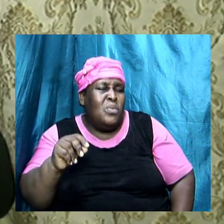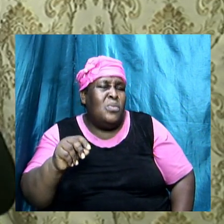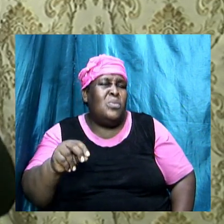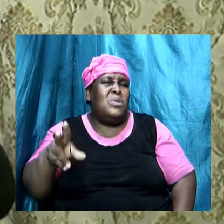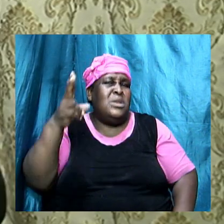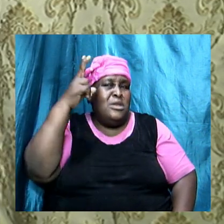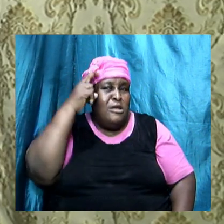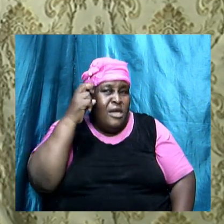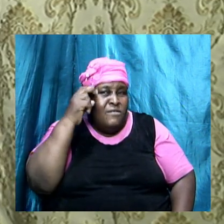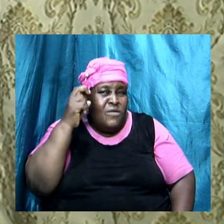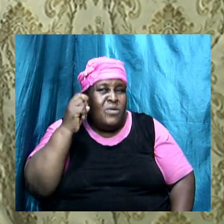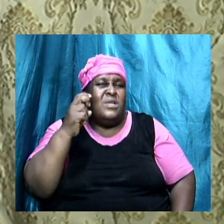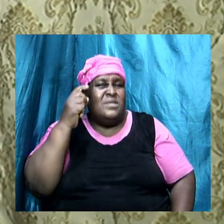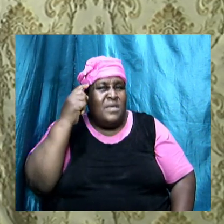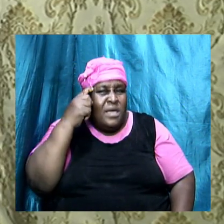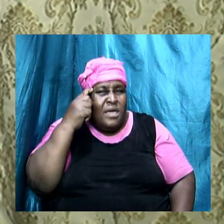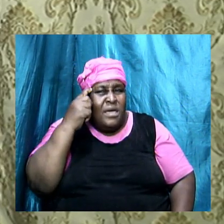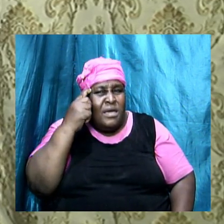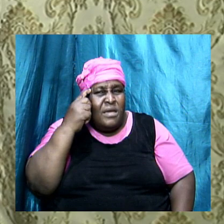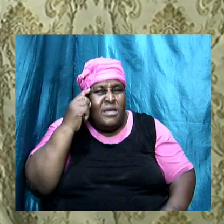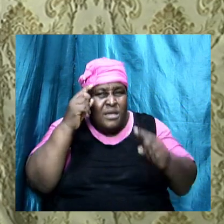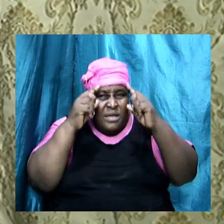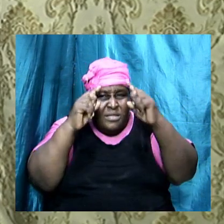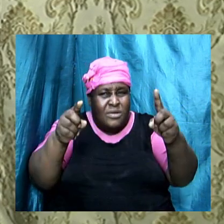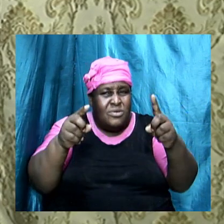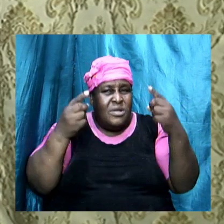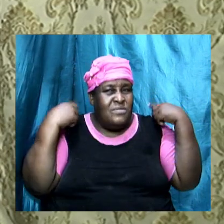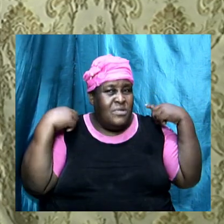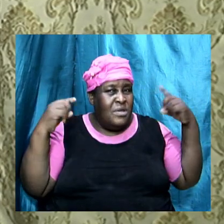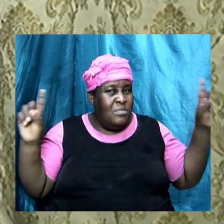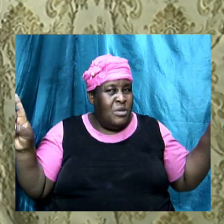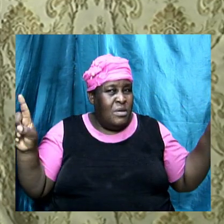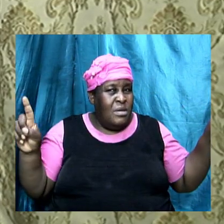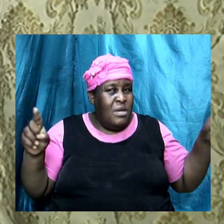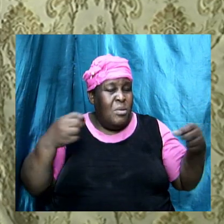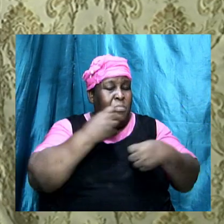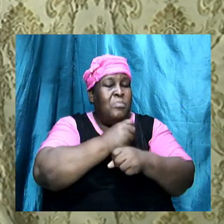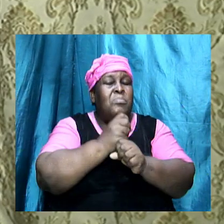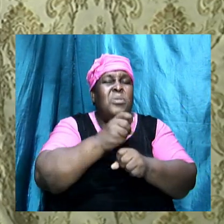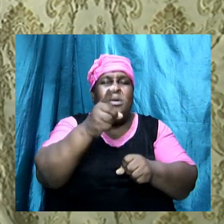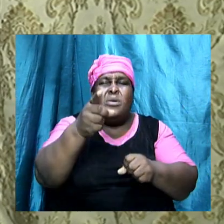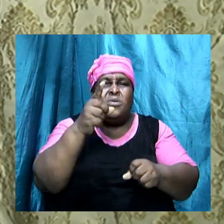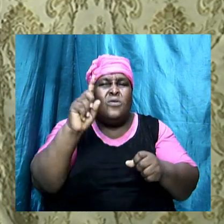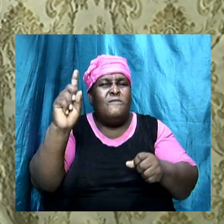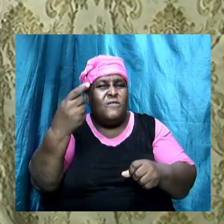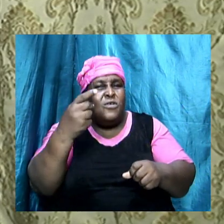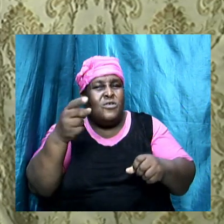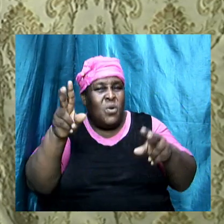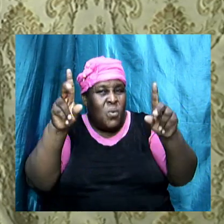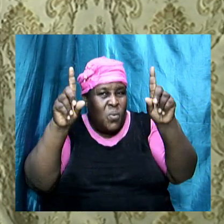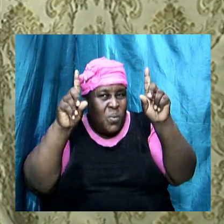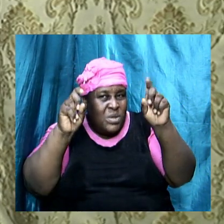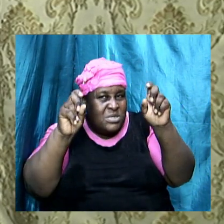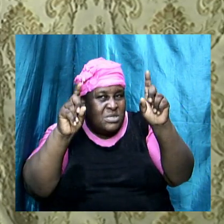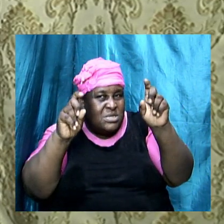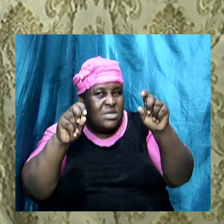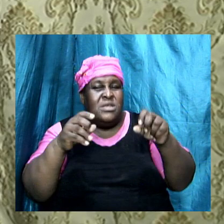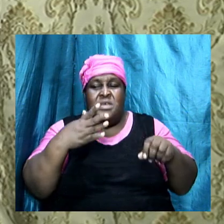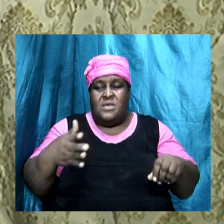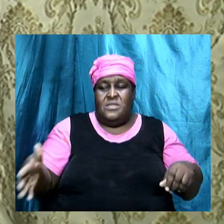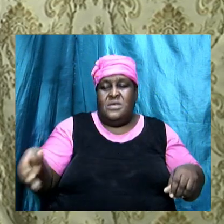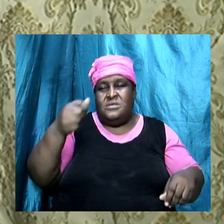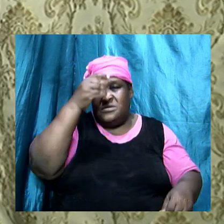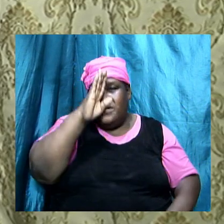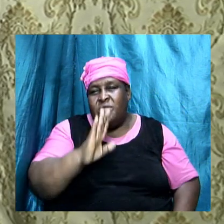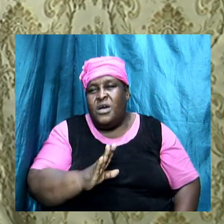is that he will cause you to first question whether you are saved, cause you to first question the things